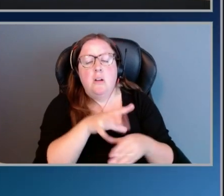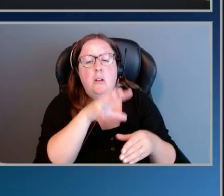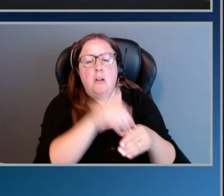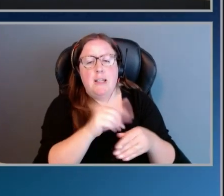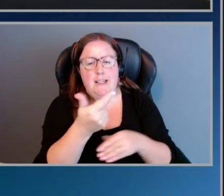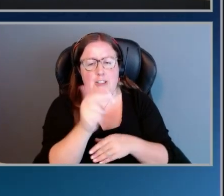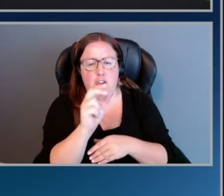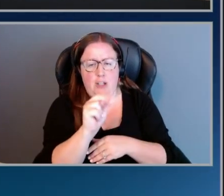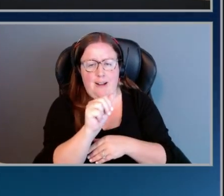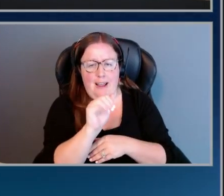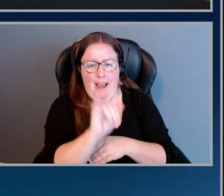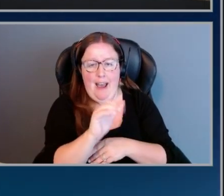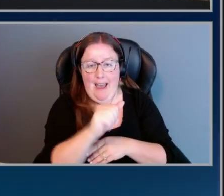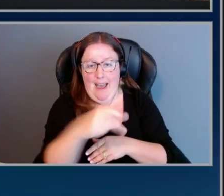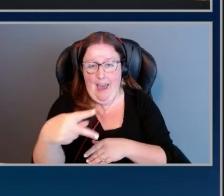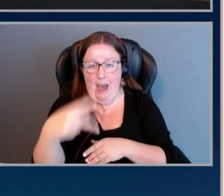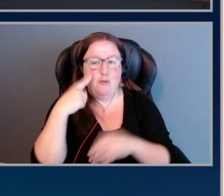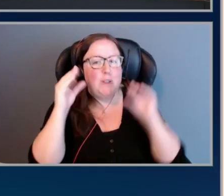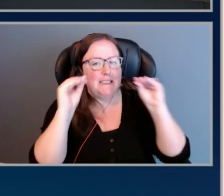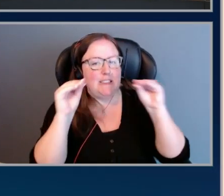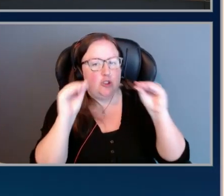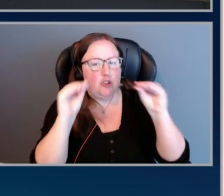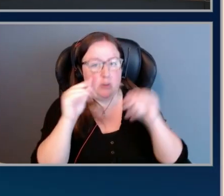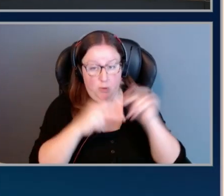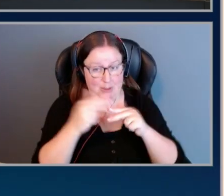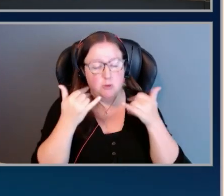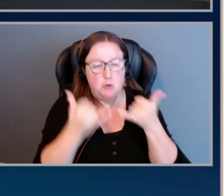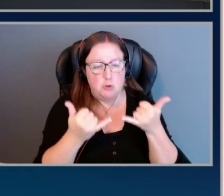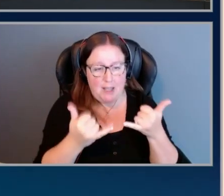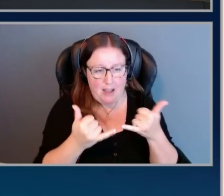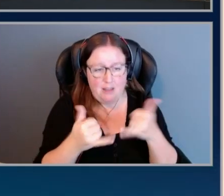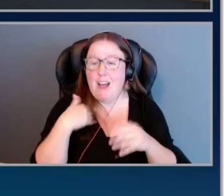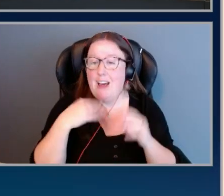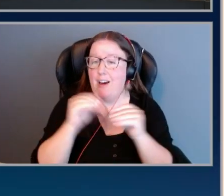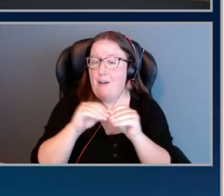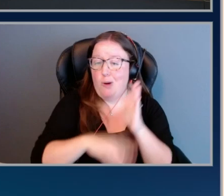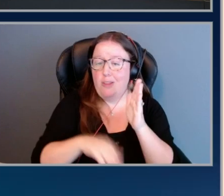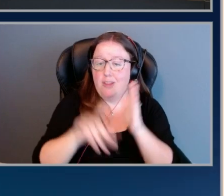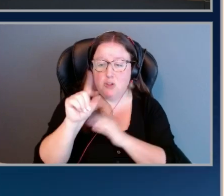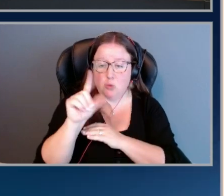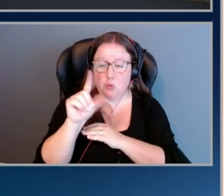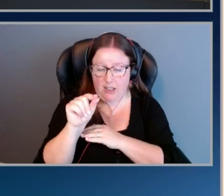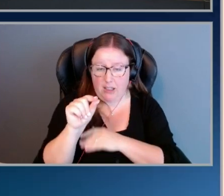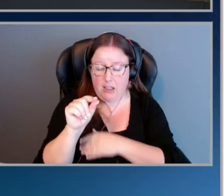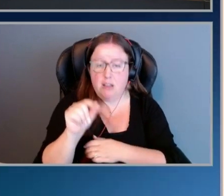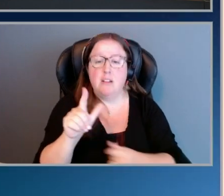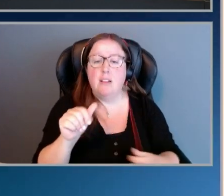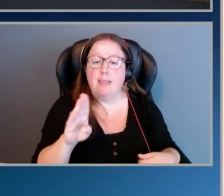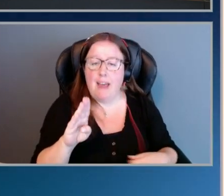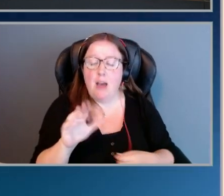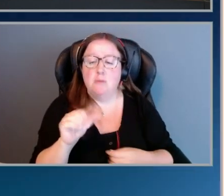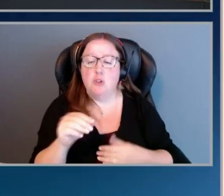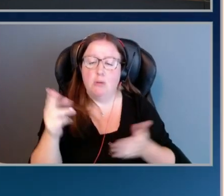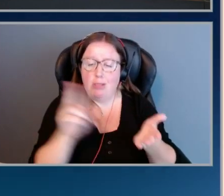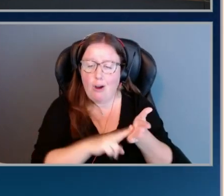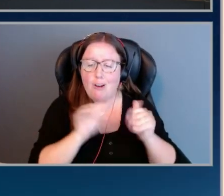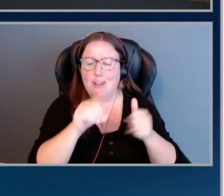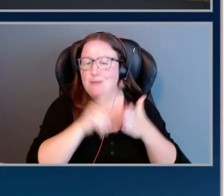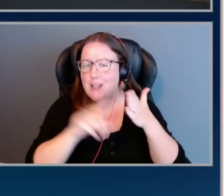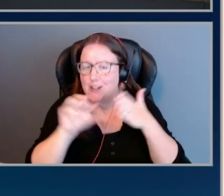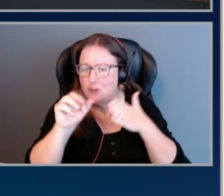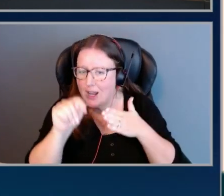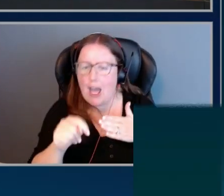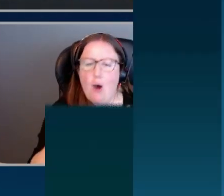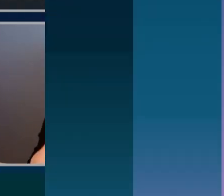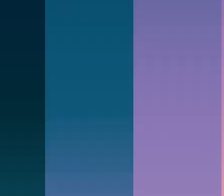AI app for teaching. That's what we built today. There's more than 20 other generative AI labs. So log in and check it out and level up